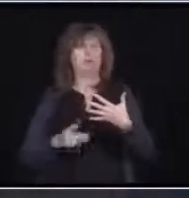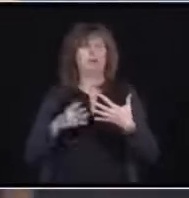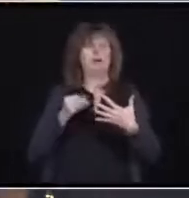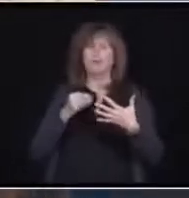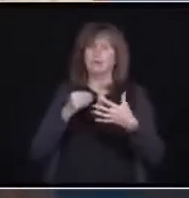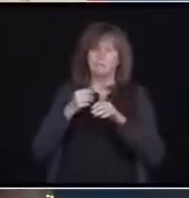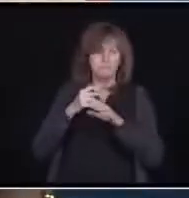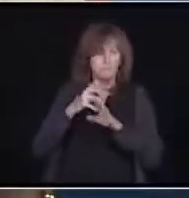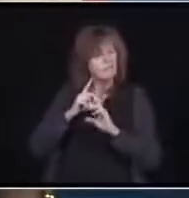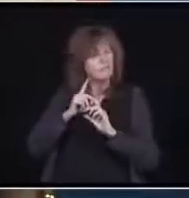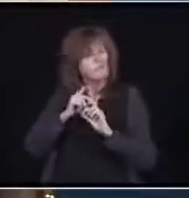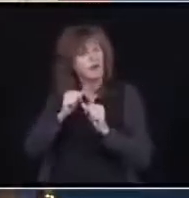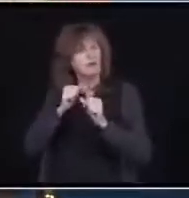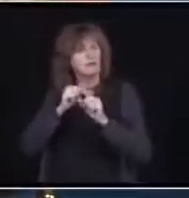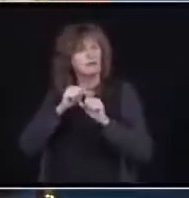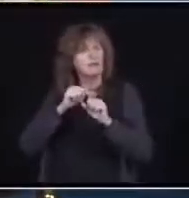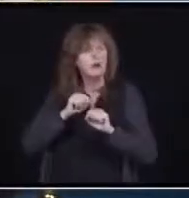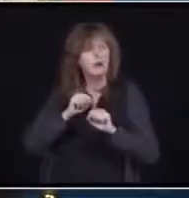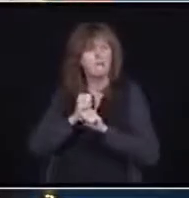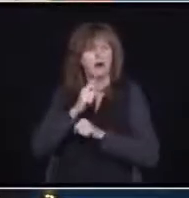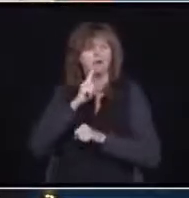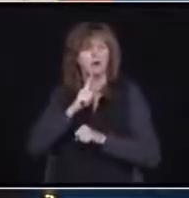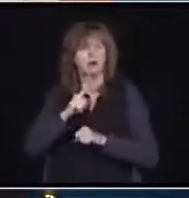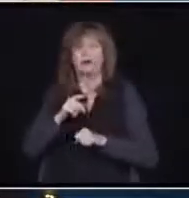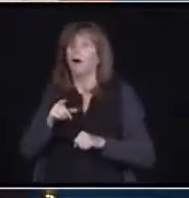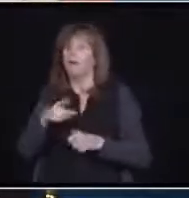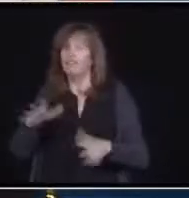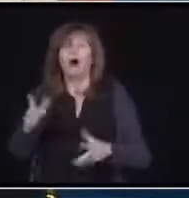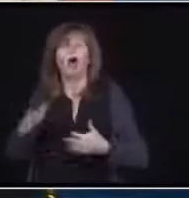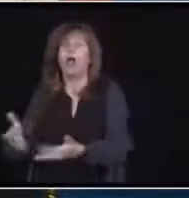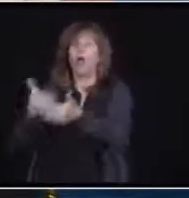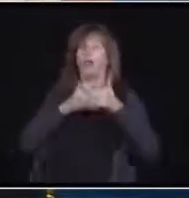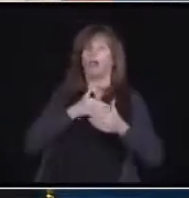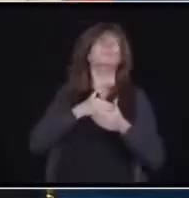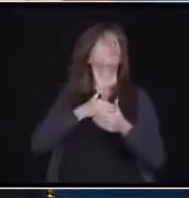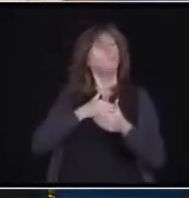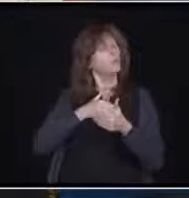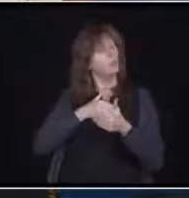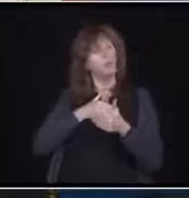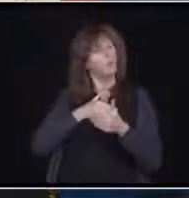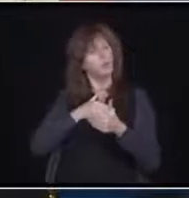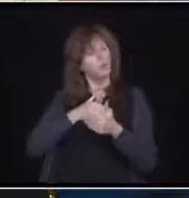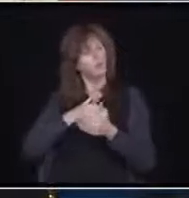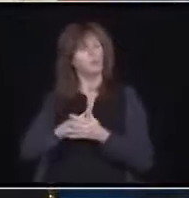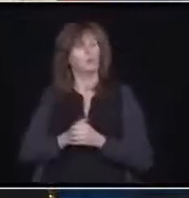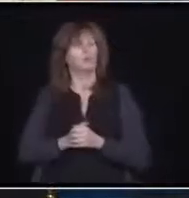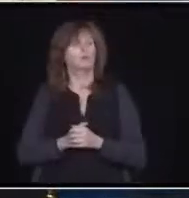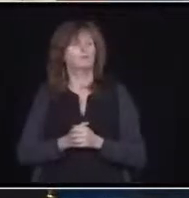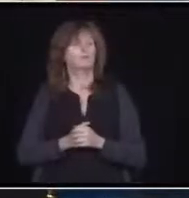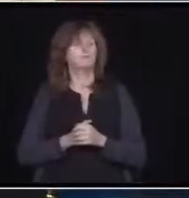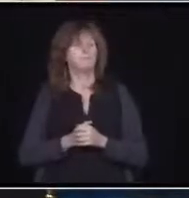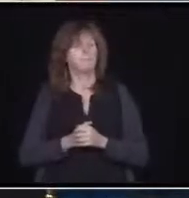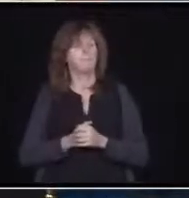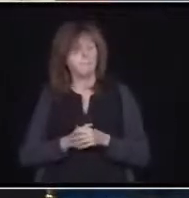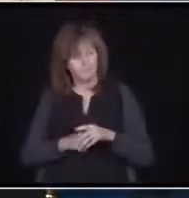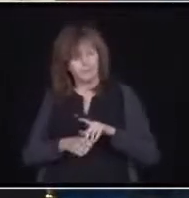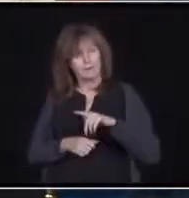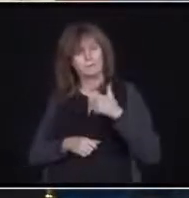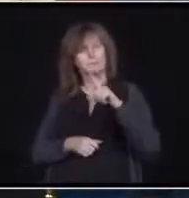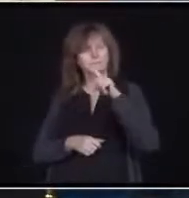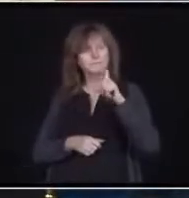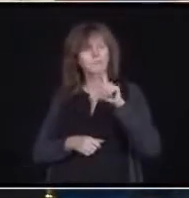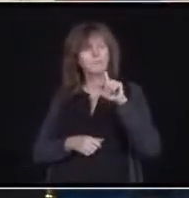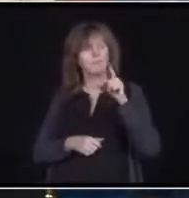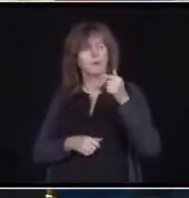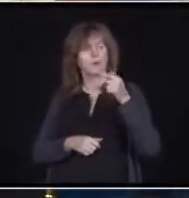Next question. Your next question comes from Laura Stone with the Globe and Mail. Please go ahead. Hi, Laura. Hi,